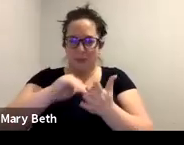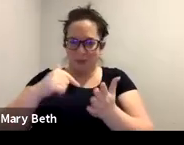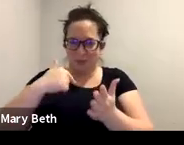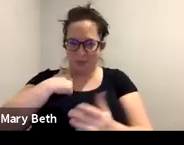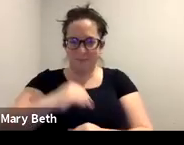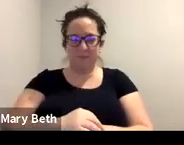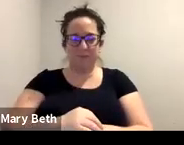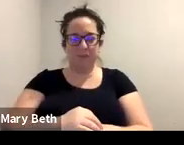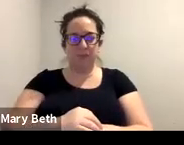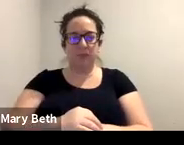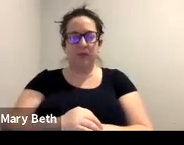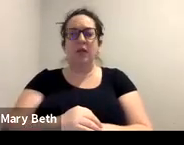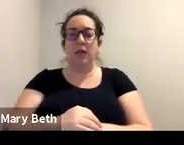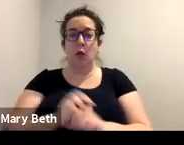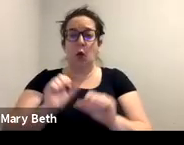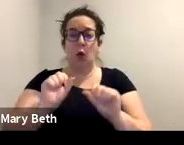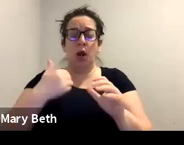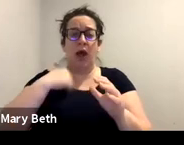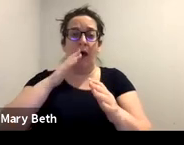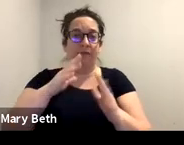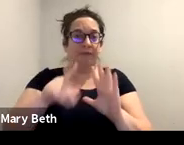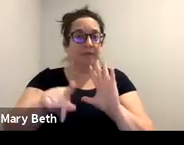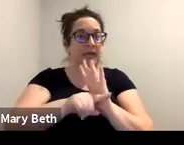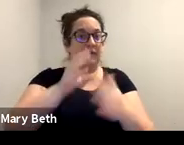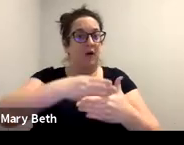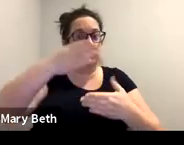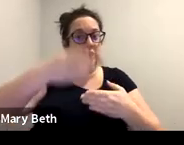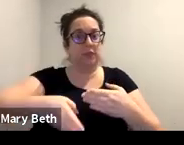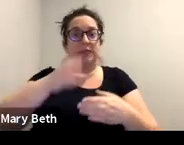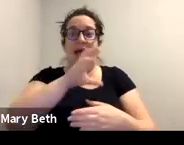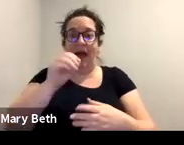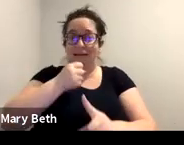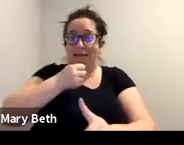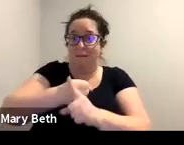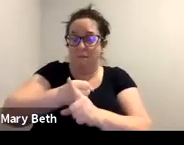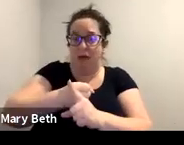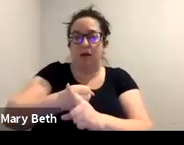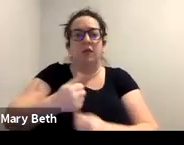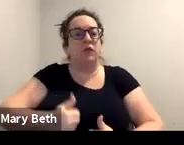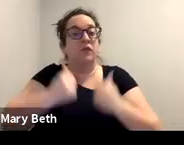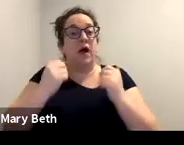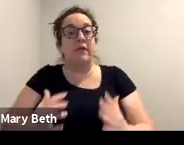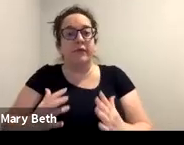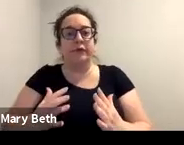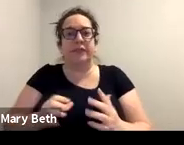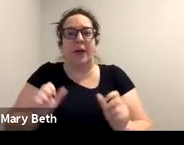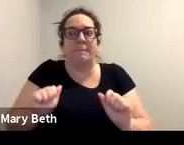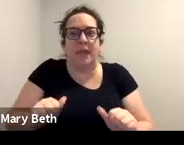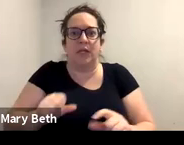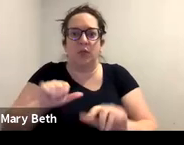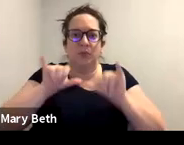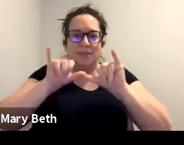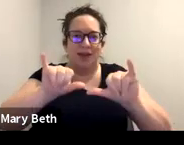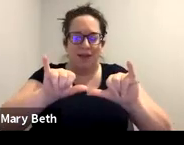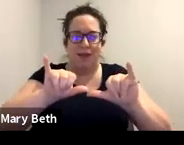and impact, um, on a survivor's ability to stay in the country. Um, I would really, really encourage